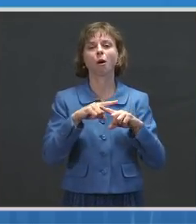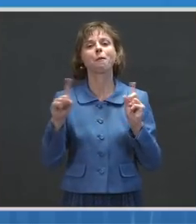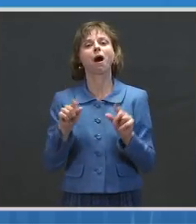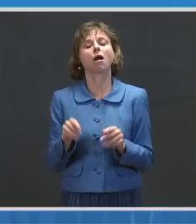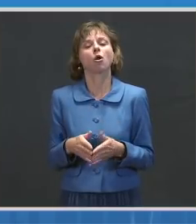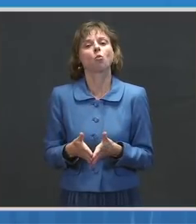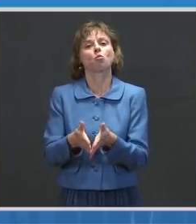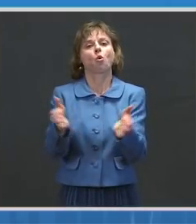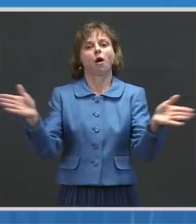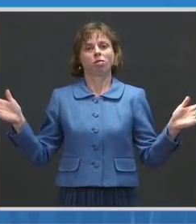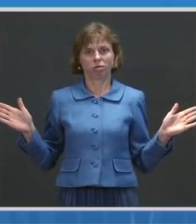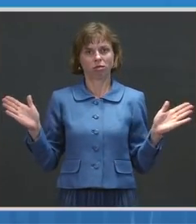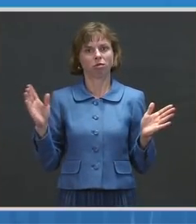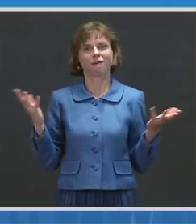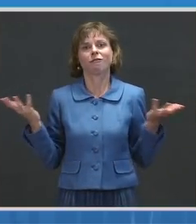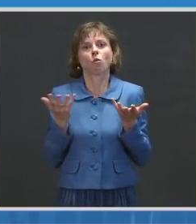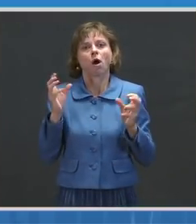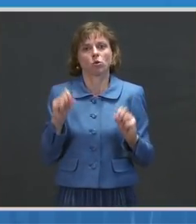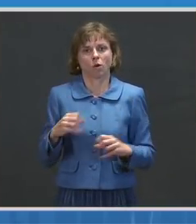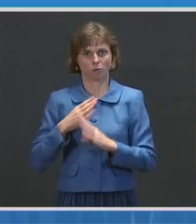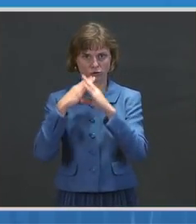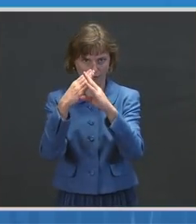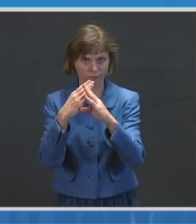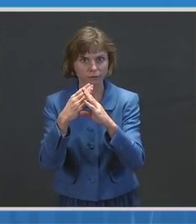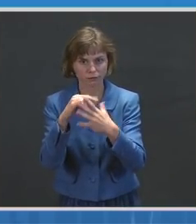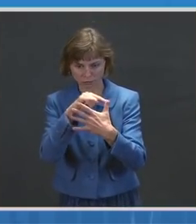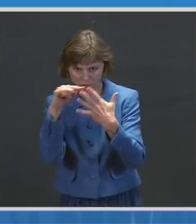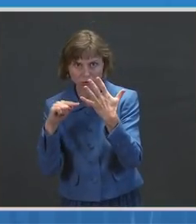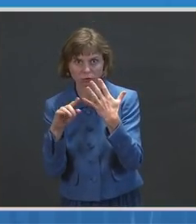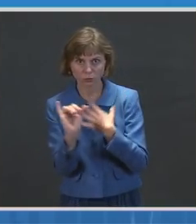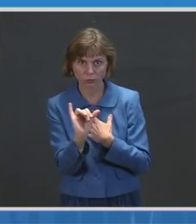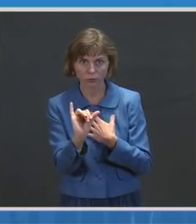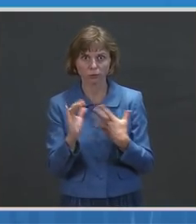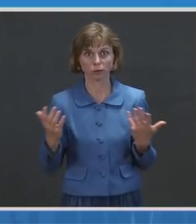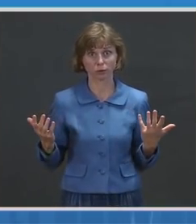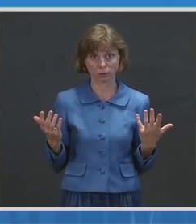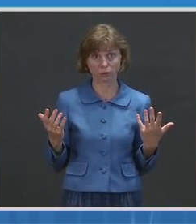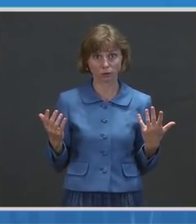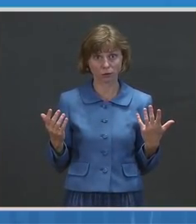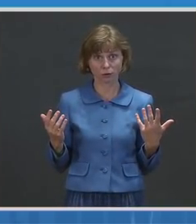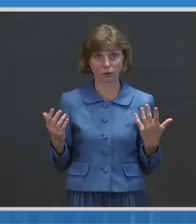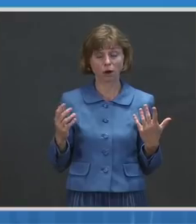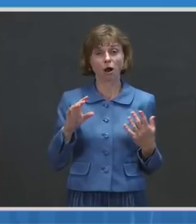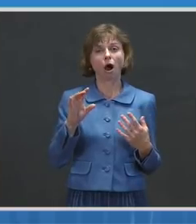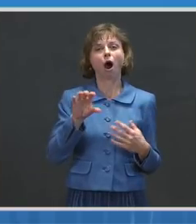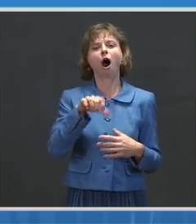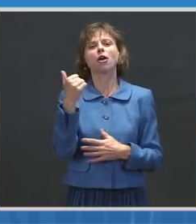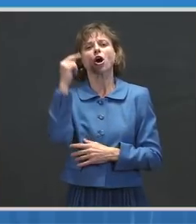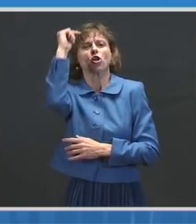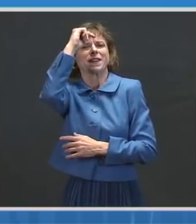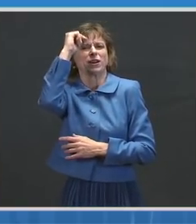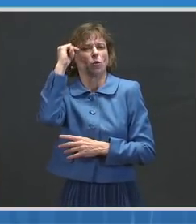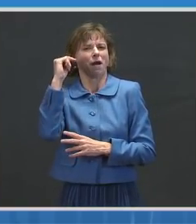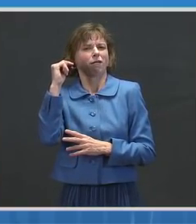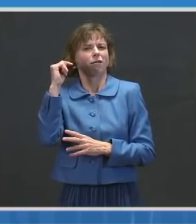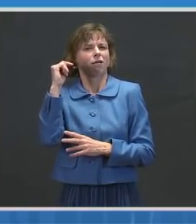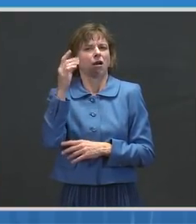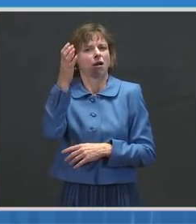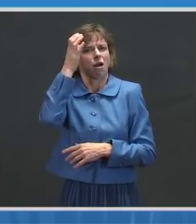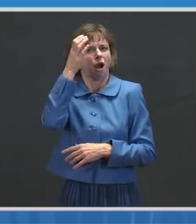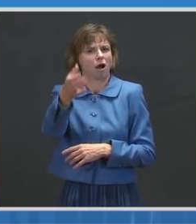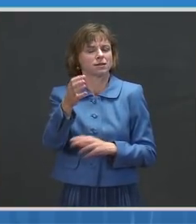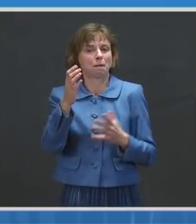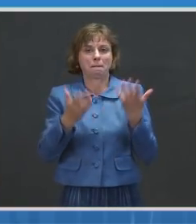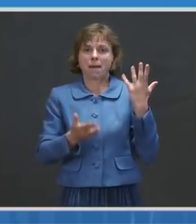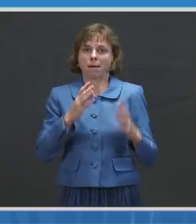of what you can cover. The other theoretical issue that could be problematic with regard to only a single